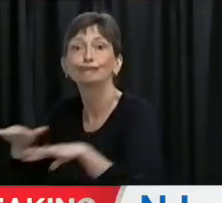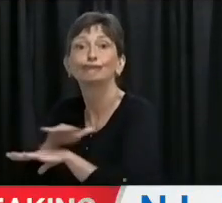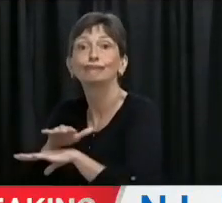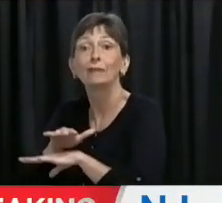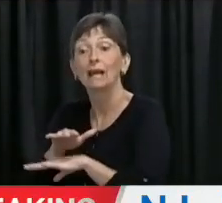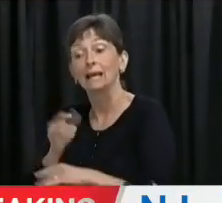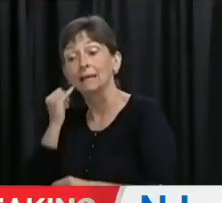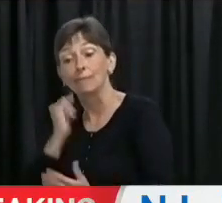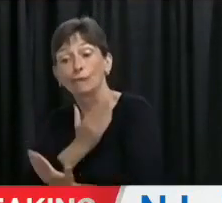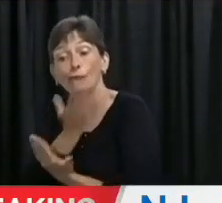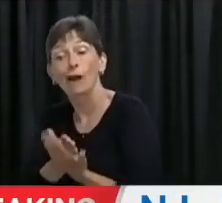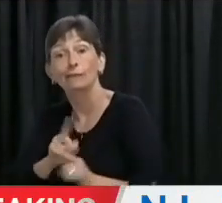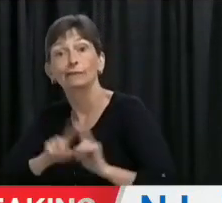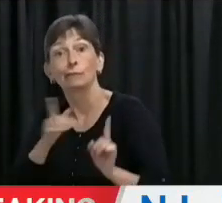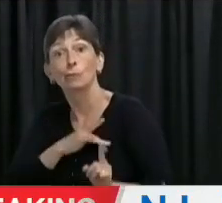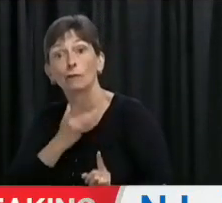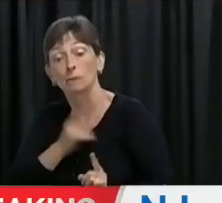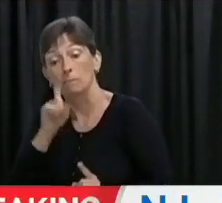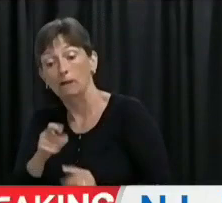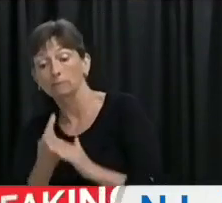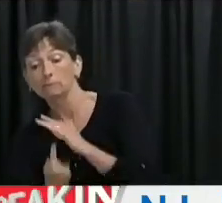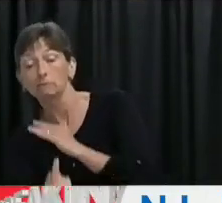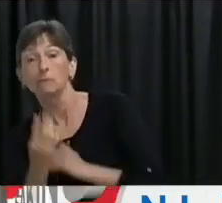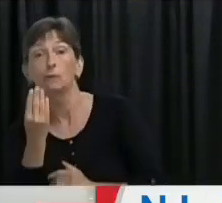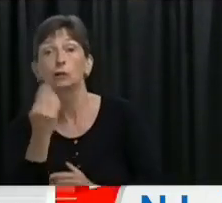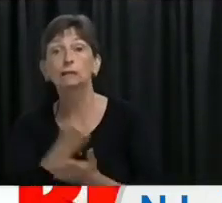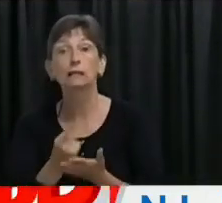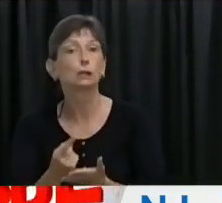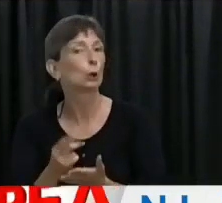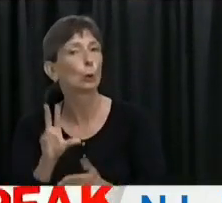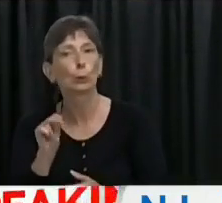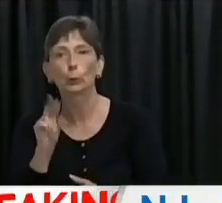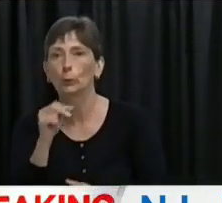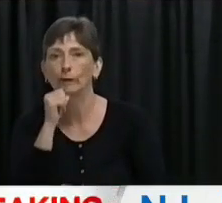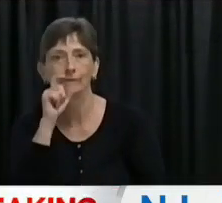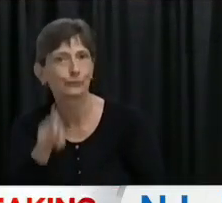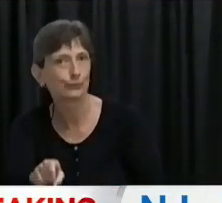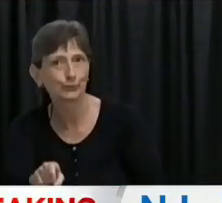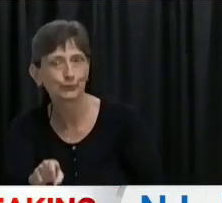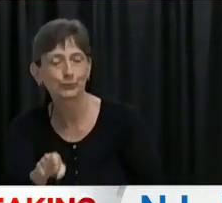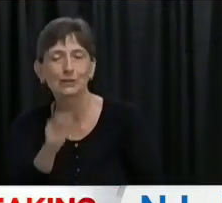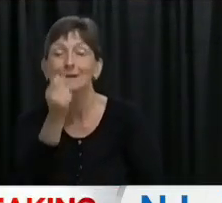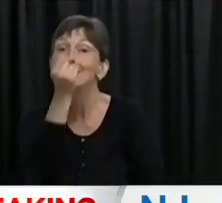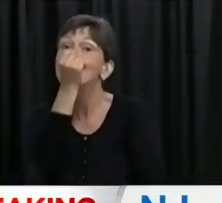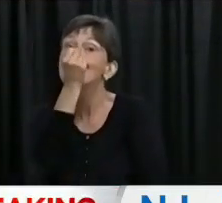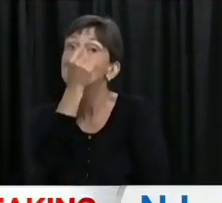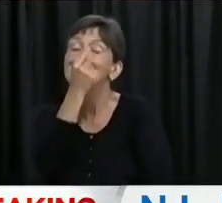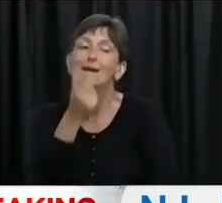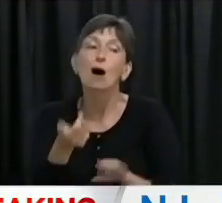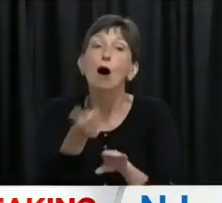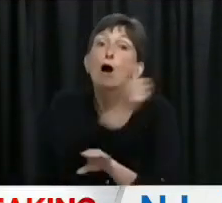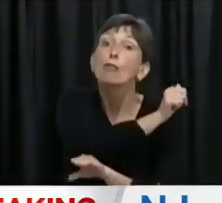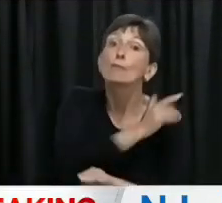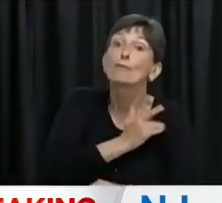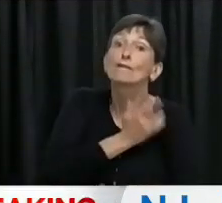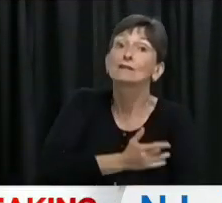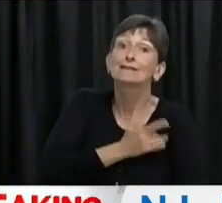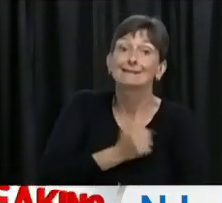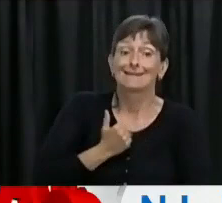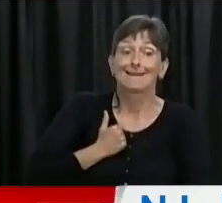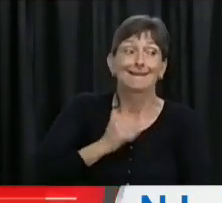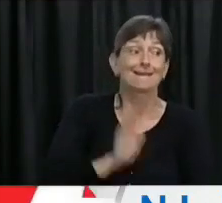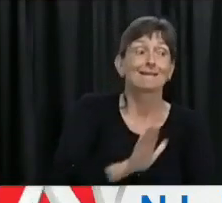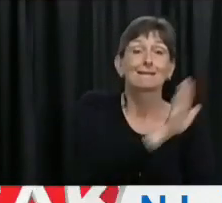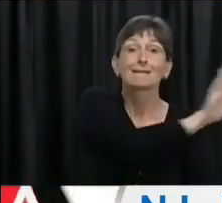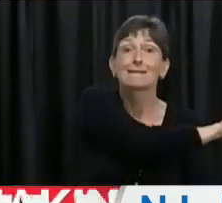to self-isolate for 14 days. The thing to remember is that this does not apply to visitors from other Canadian